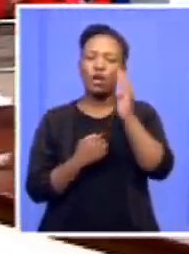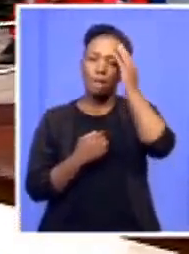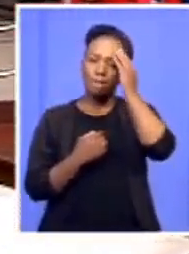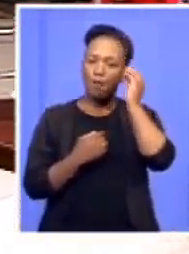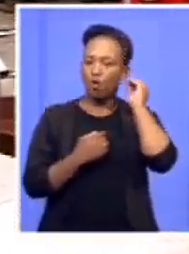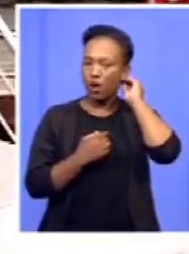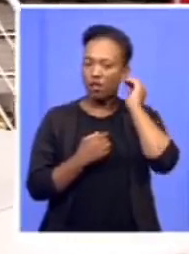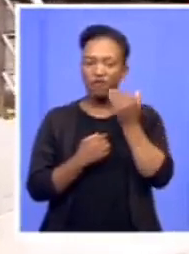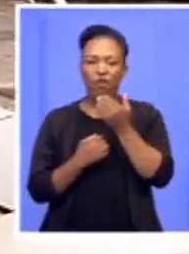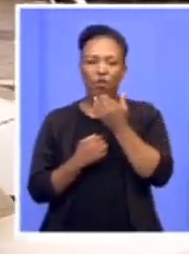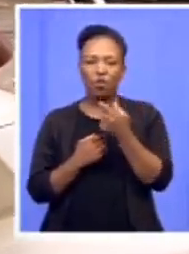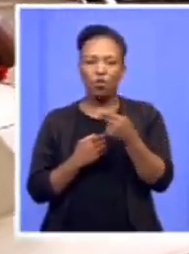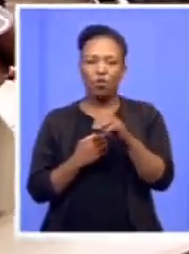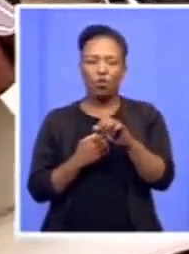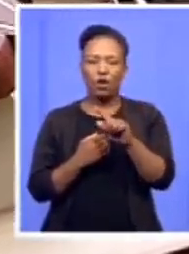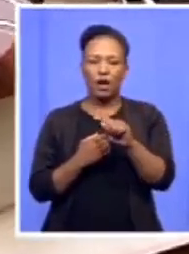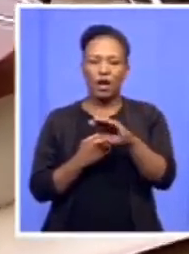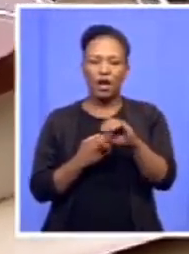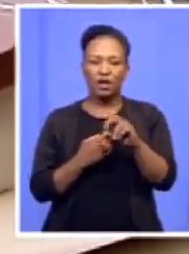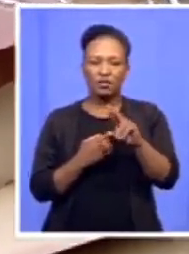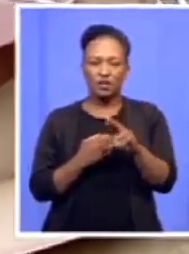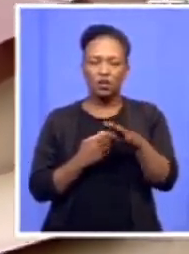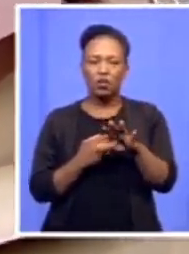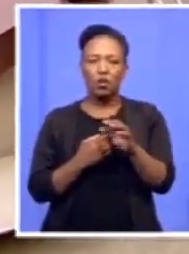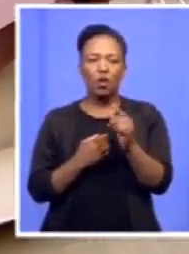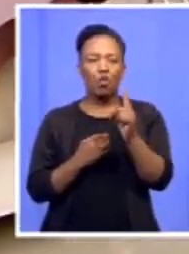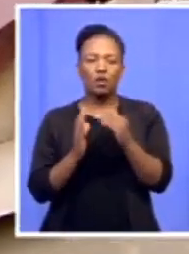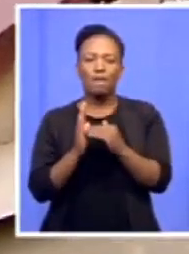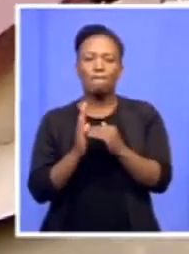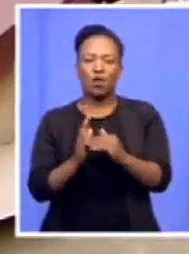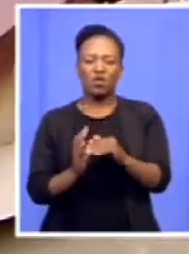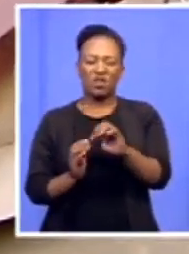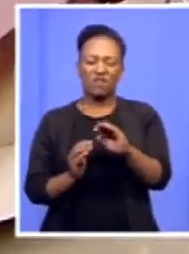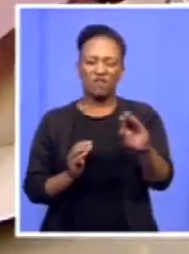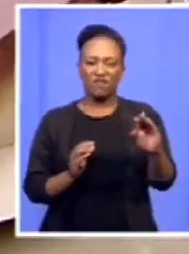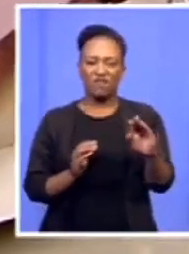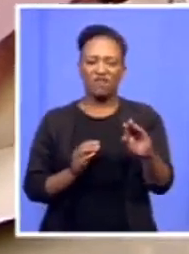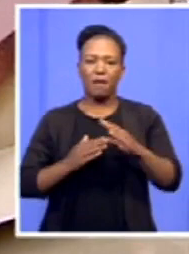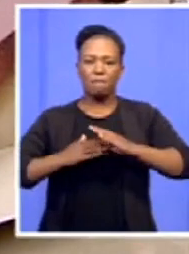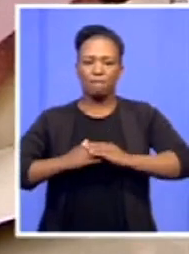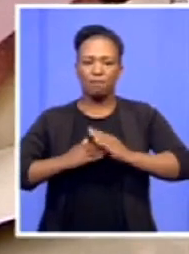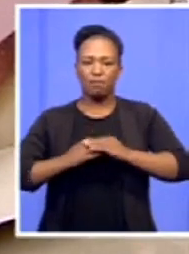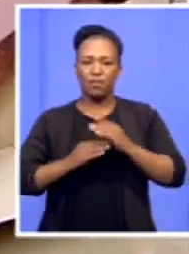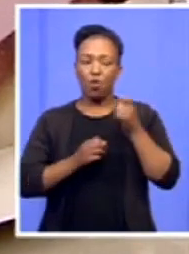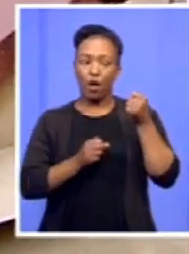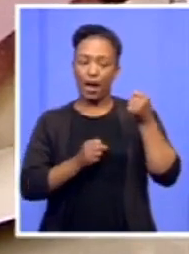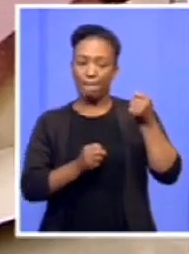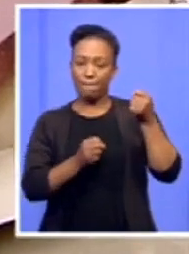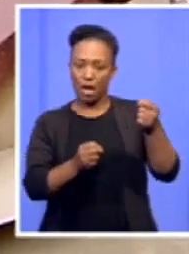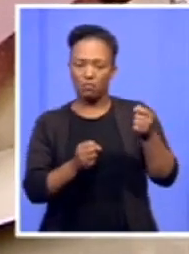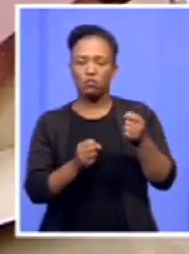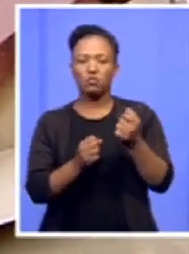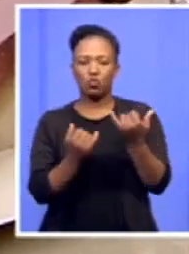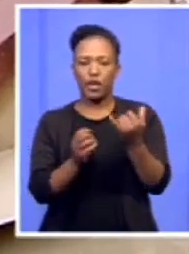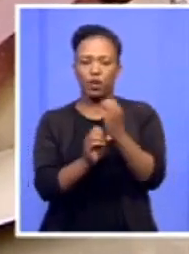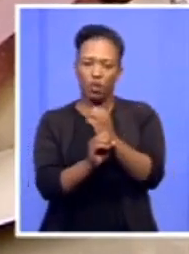just about to launch its 1 million EFF membership campaign. And of course, you would remember earlier on this year when the